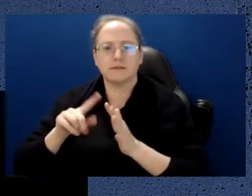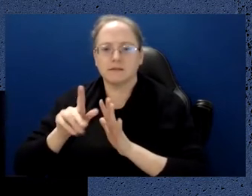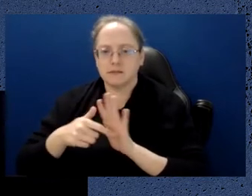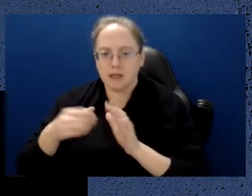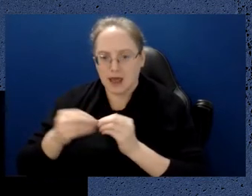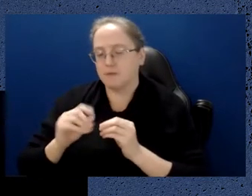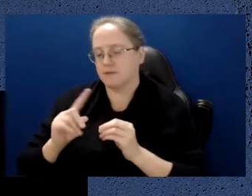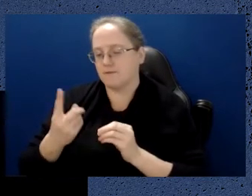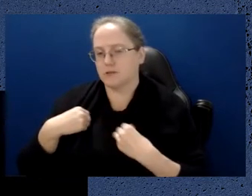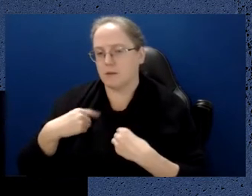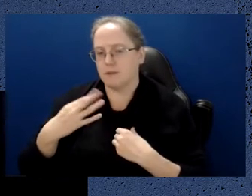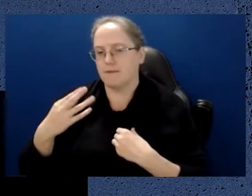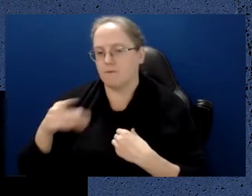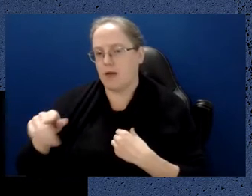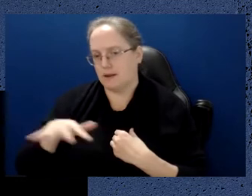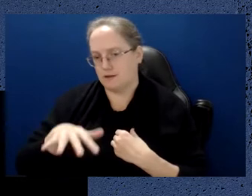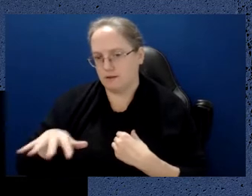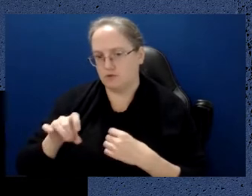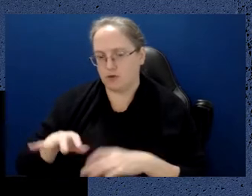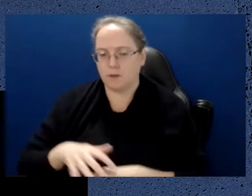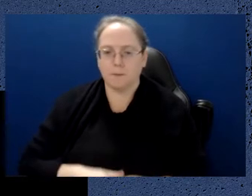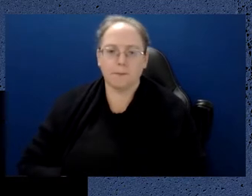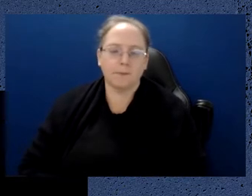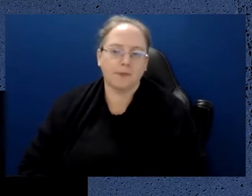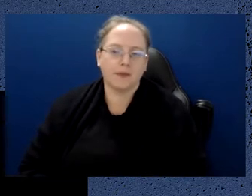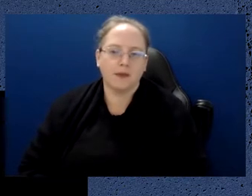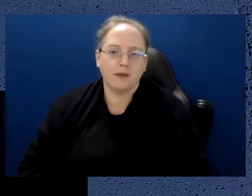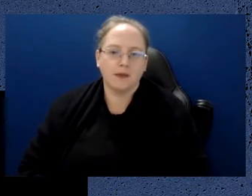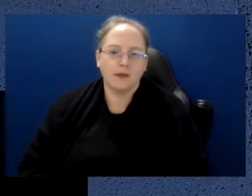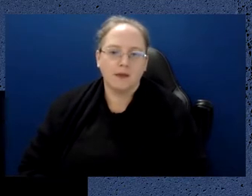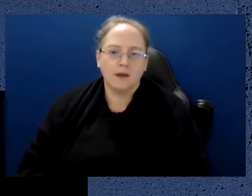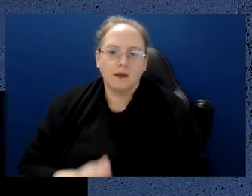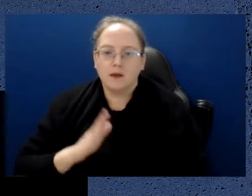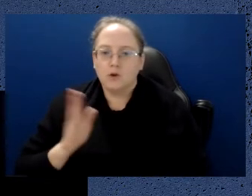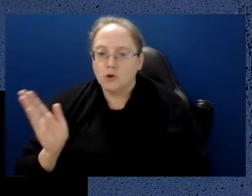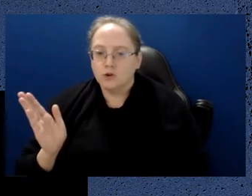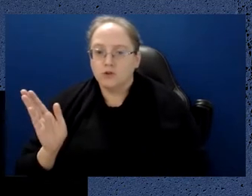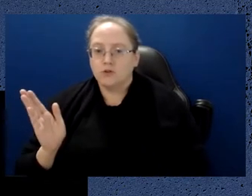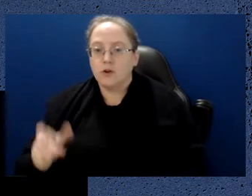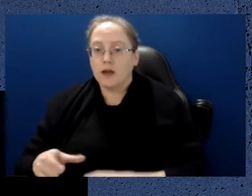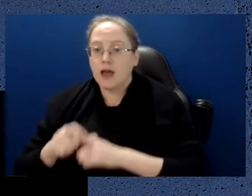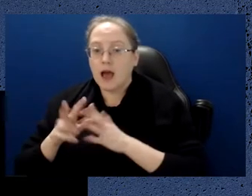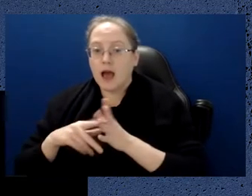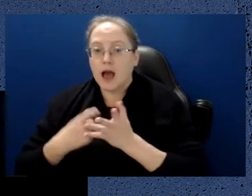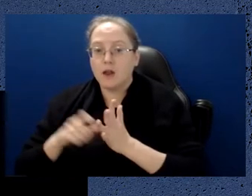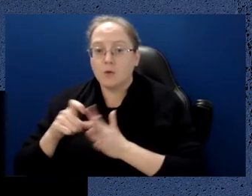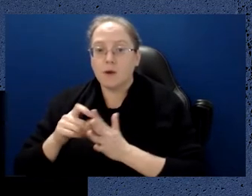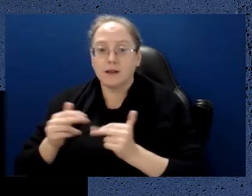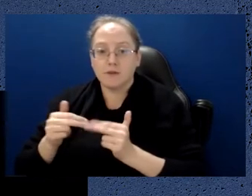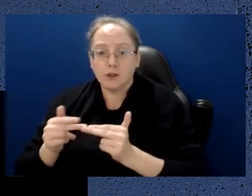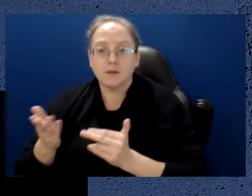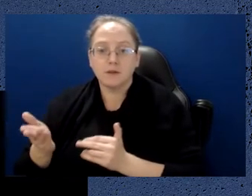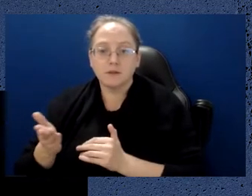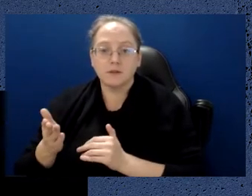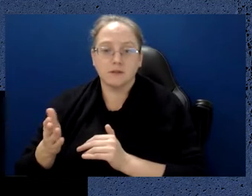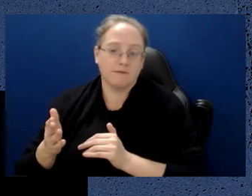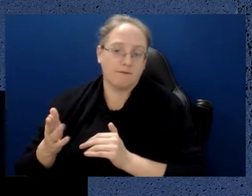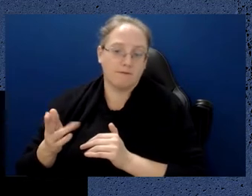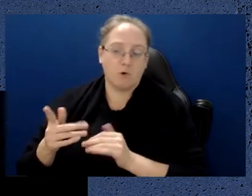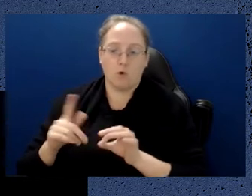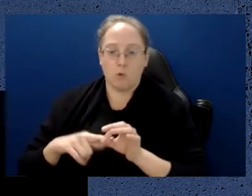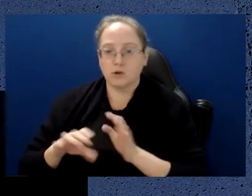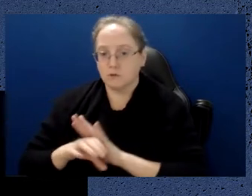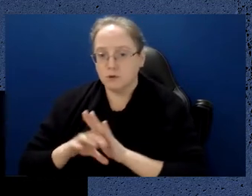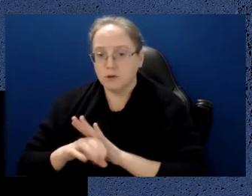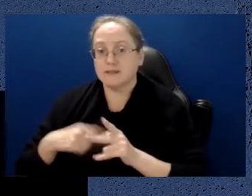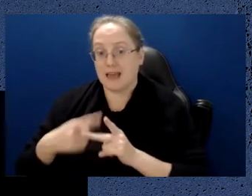and all the way through to hardware development in quantum computing and software development.